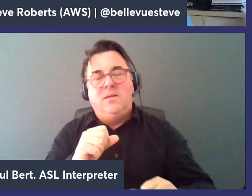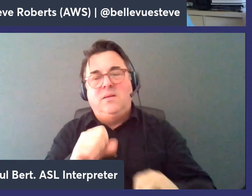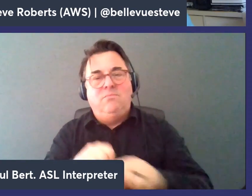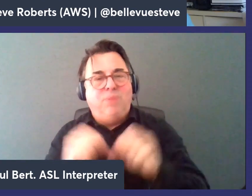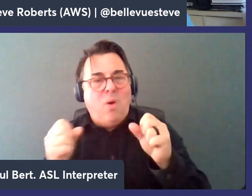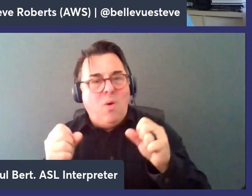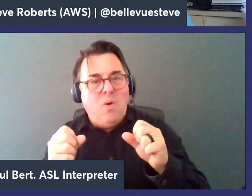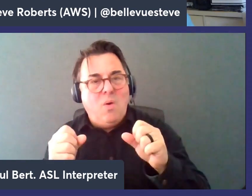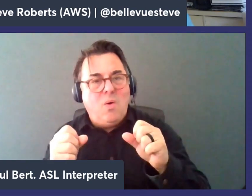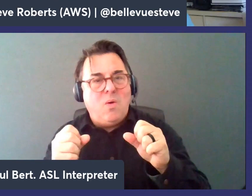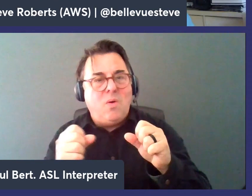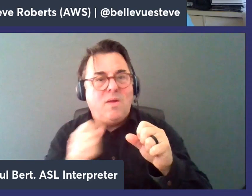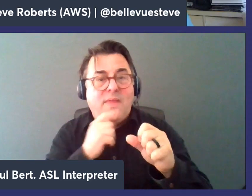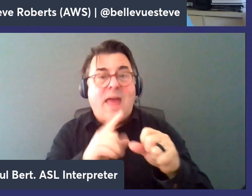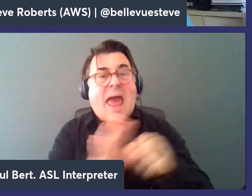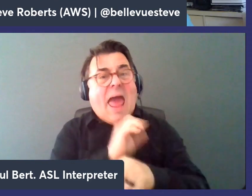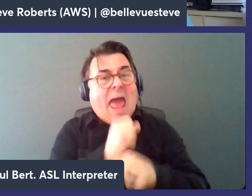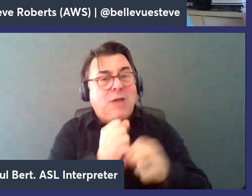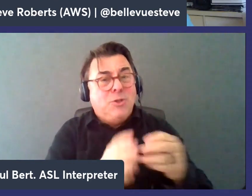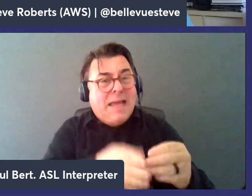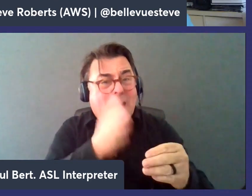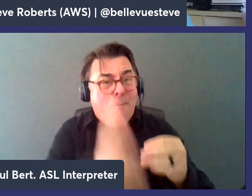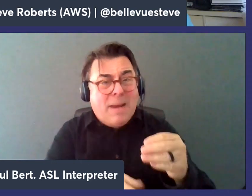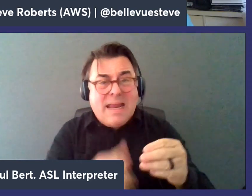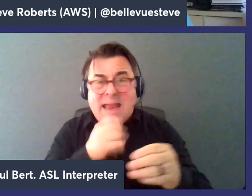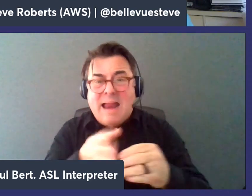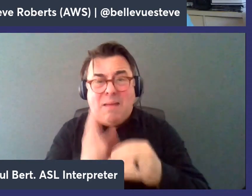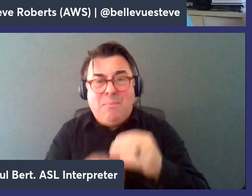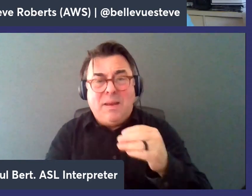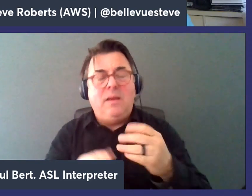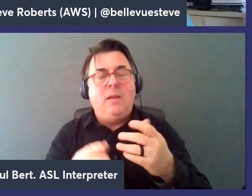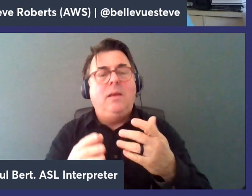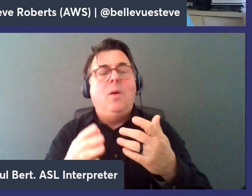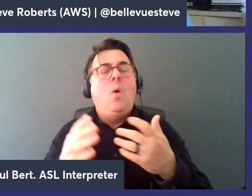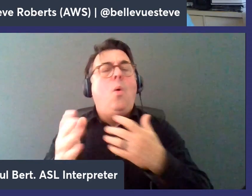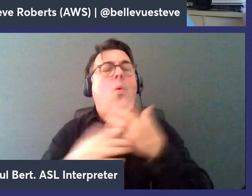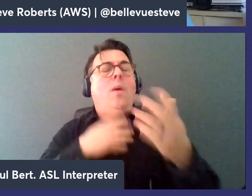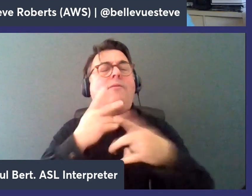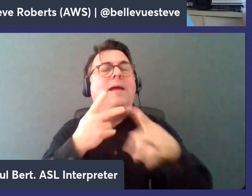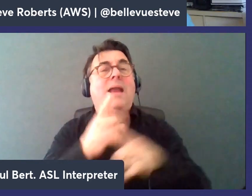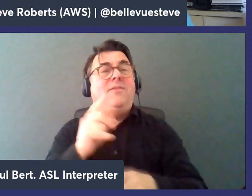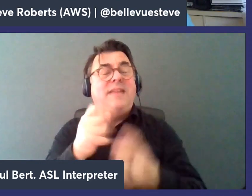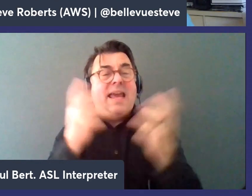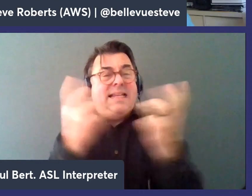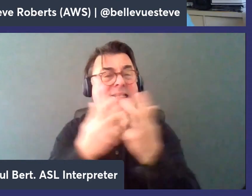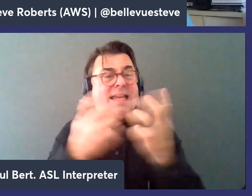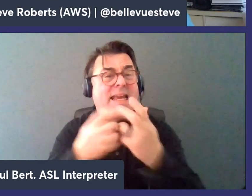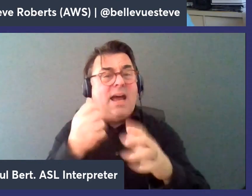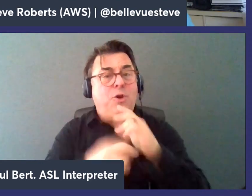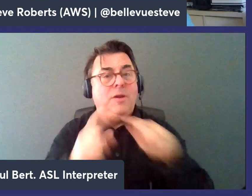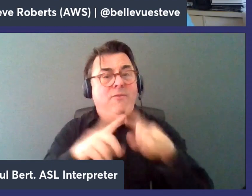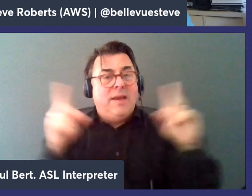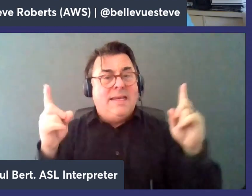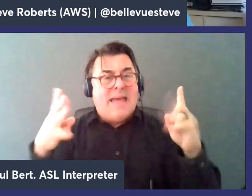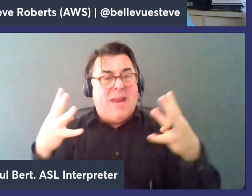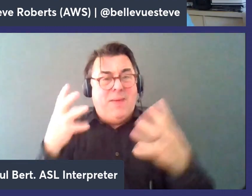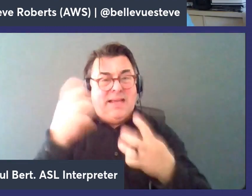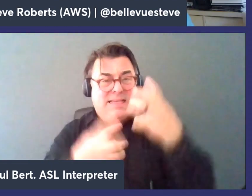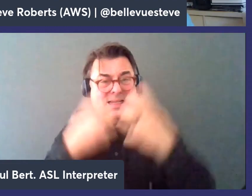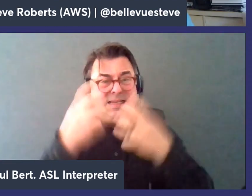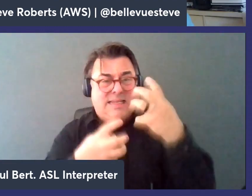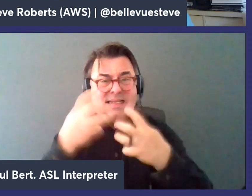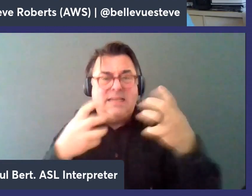constitute completed transactions any type of data sync between two different databases is always uh